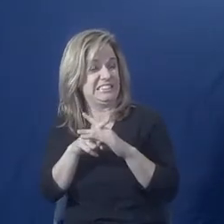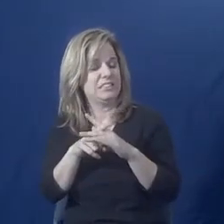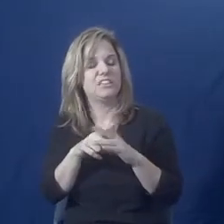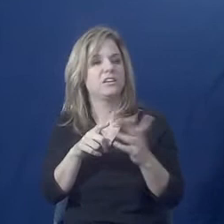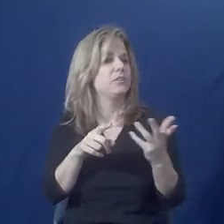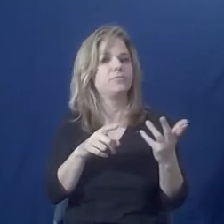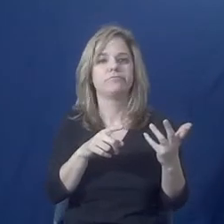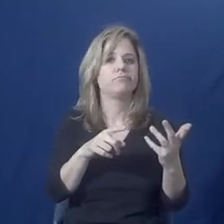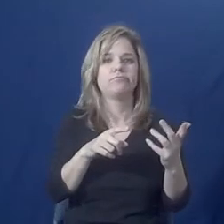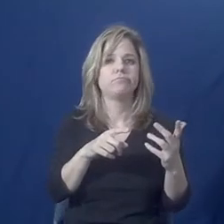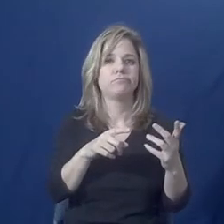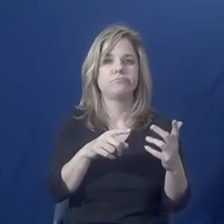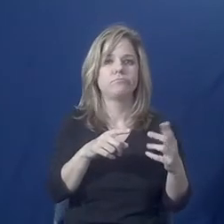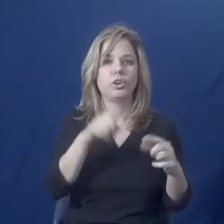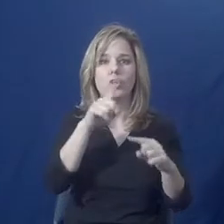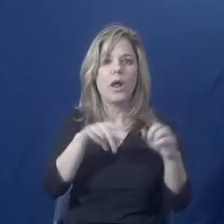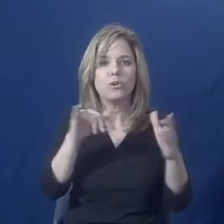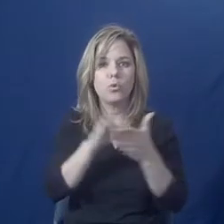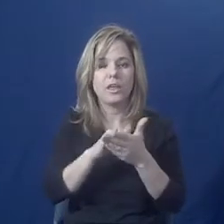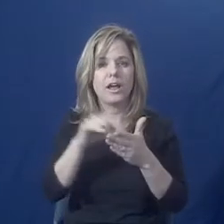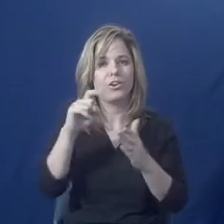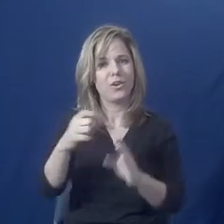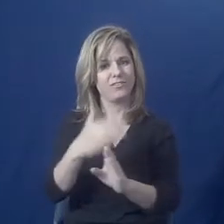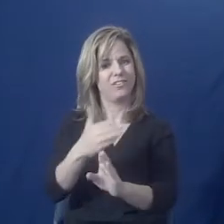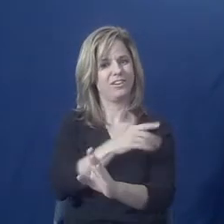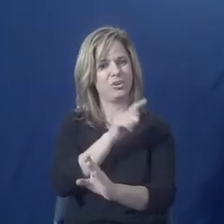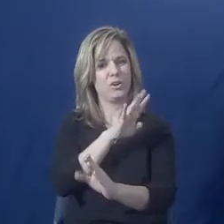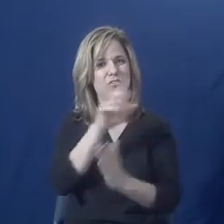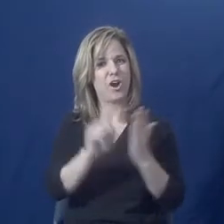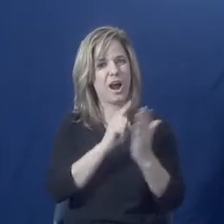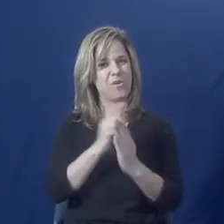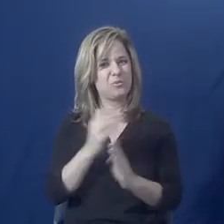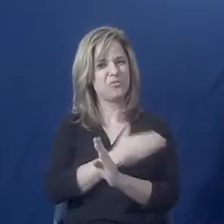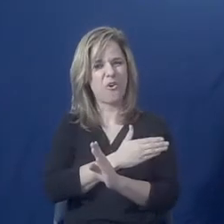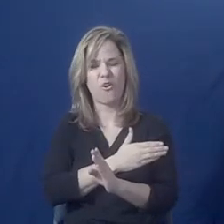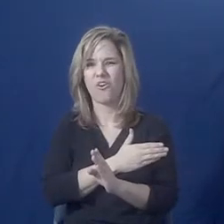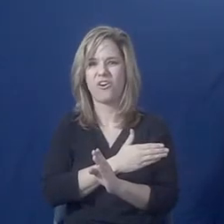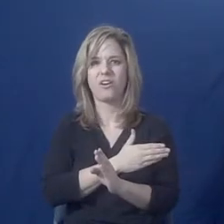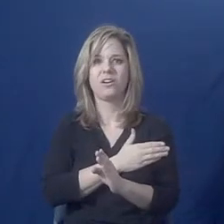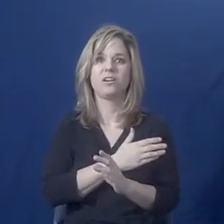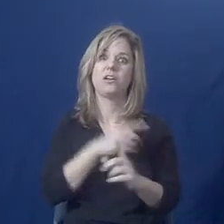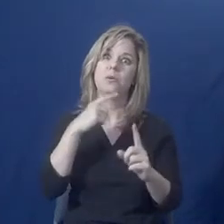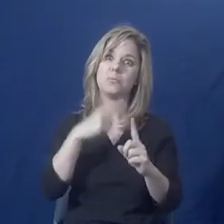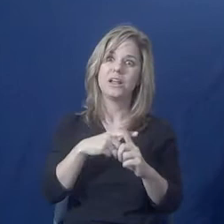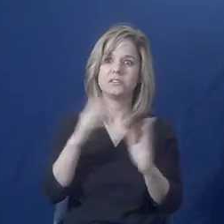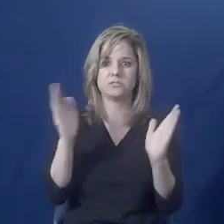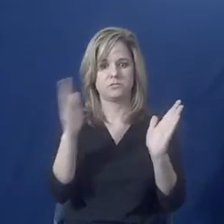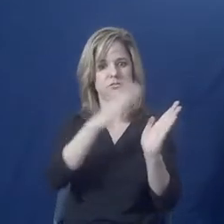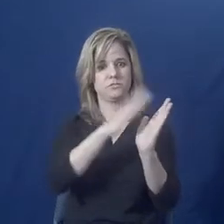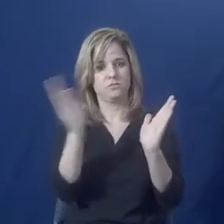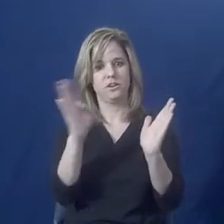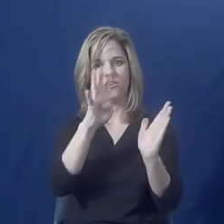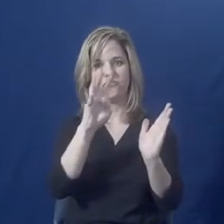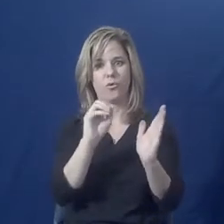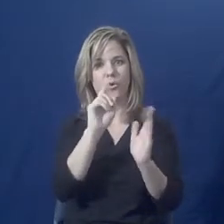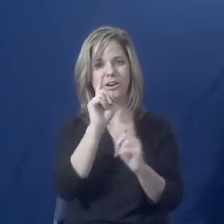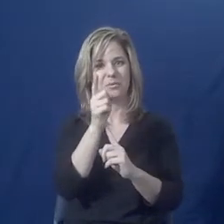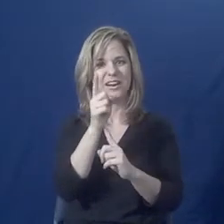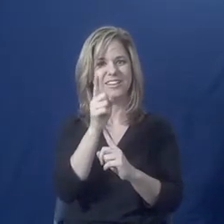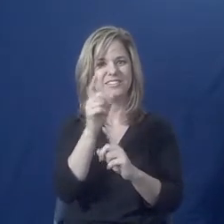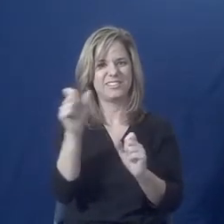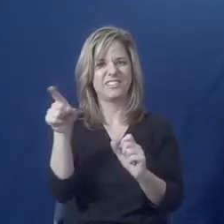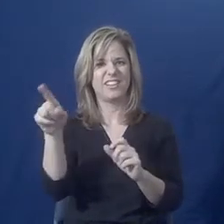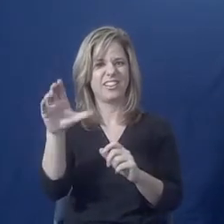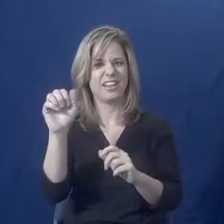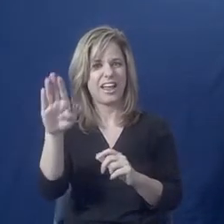You need to book that 24 hours in advance. And there's a 40 minute window. So that might not be the best option for you